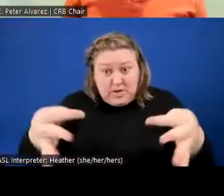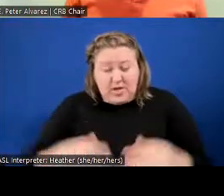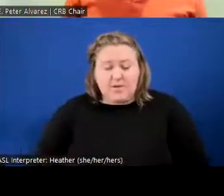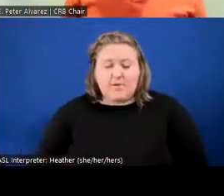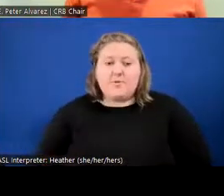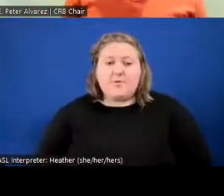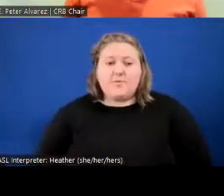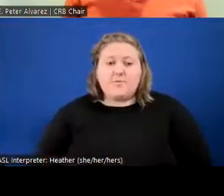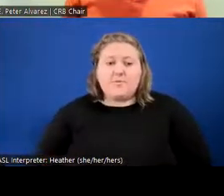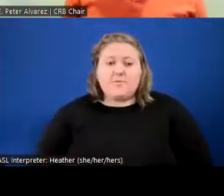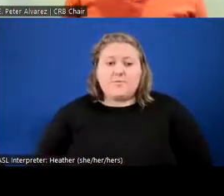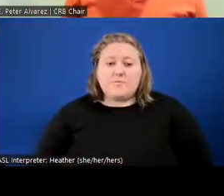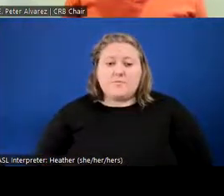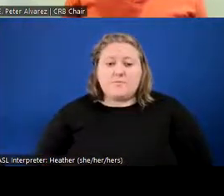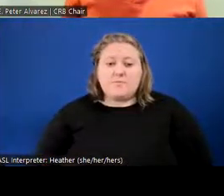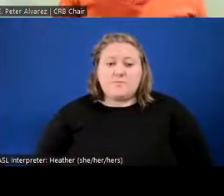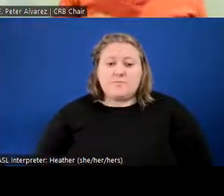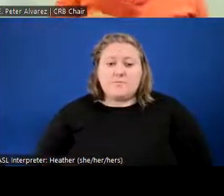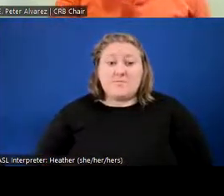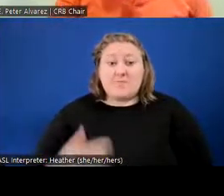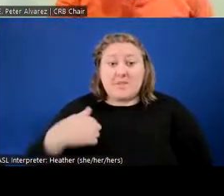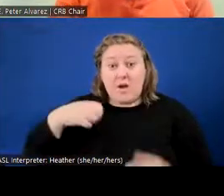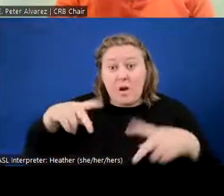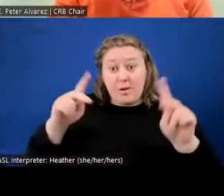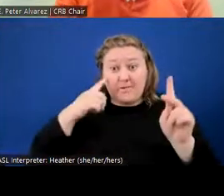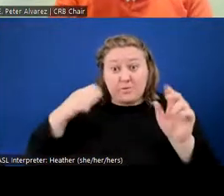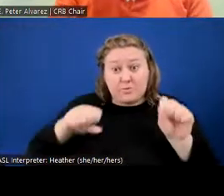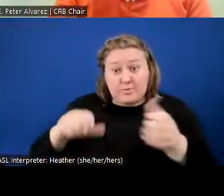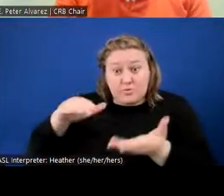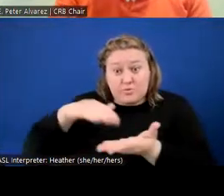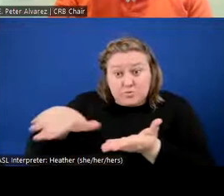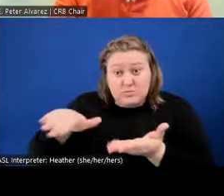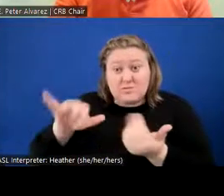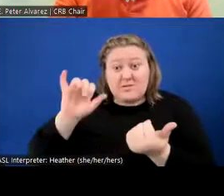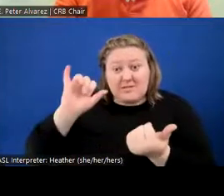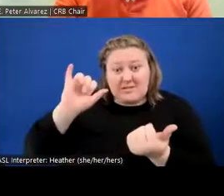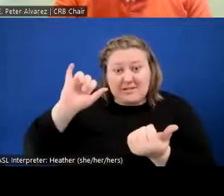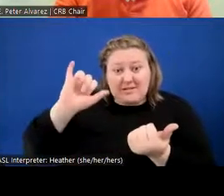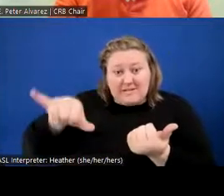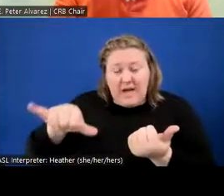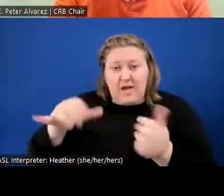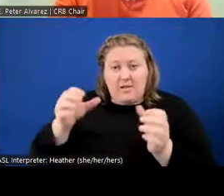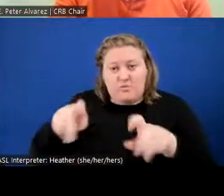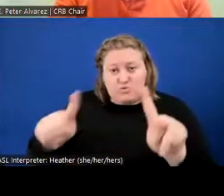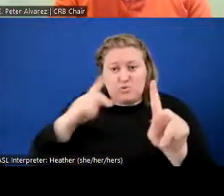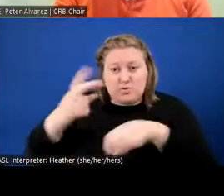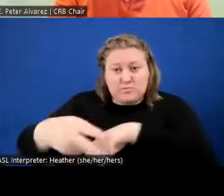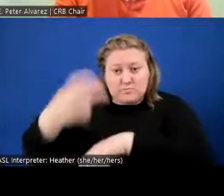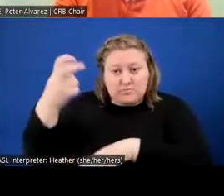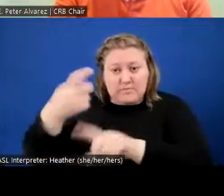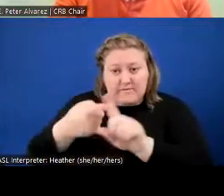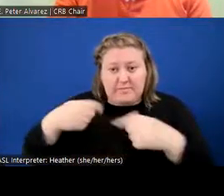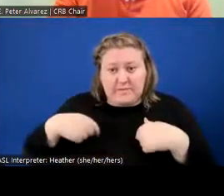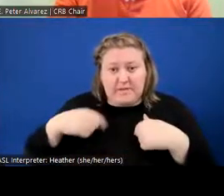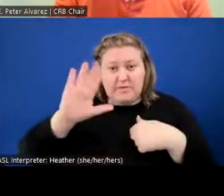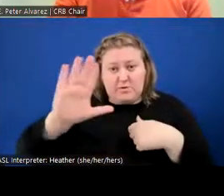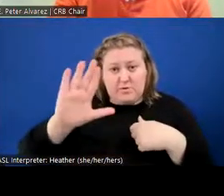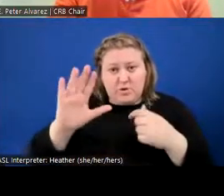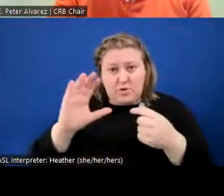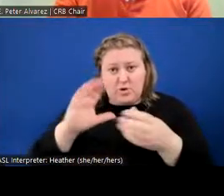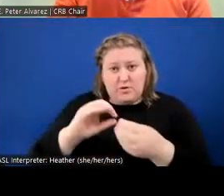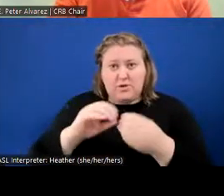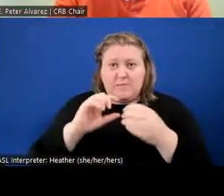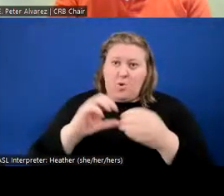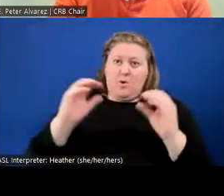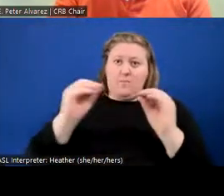exonerated was stolen from me by the Office of Police Accountability and Transparency. And the more I'm talking, I'm getting upset,